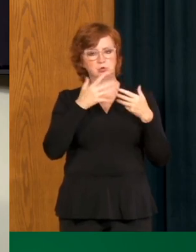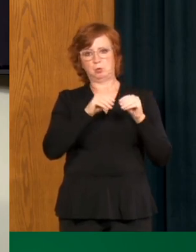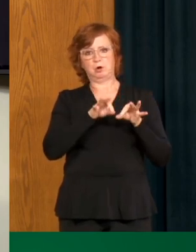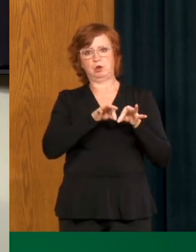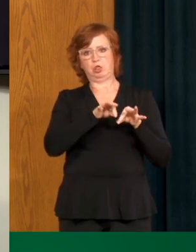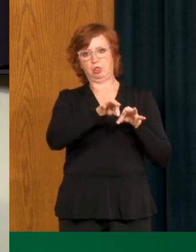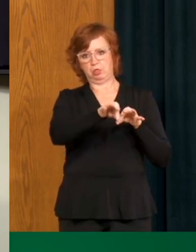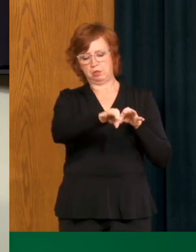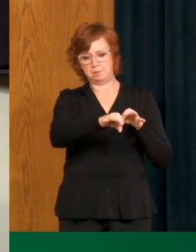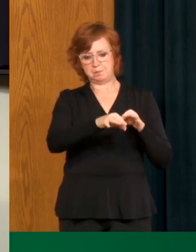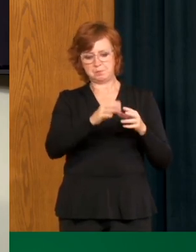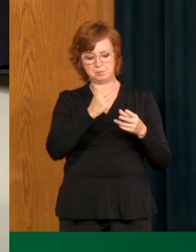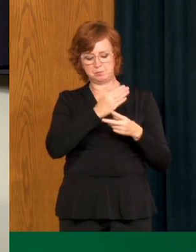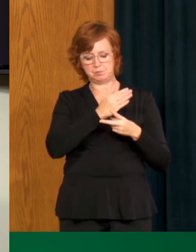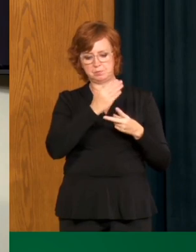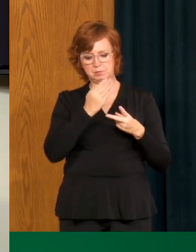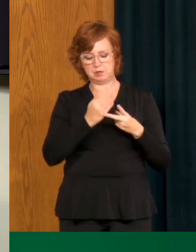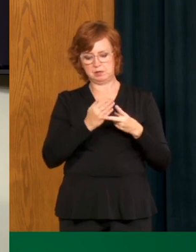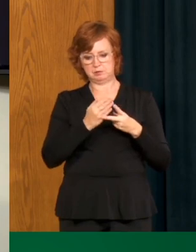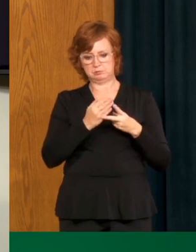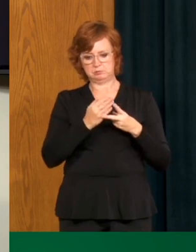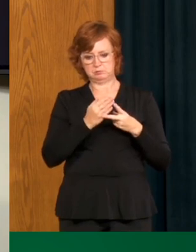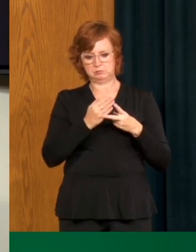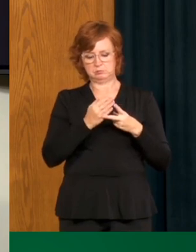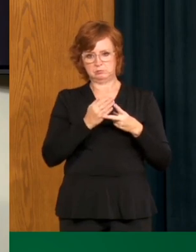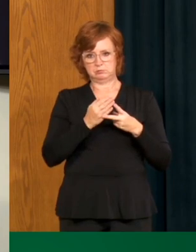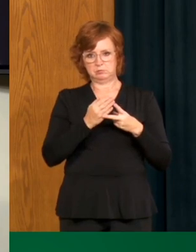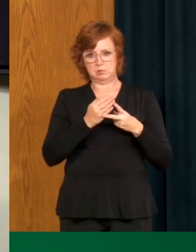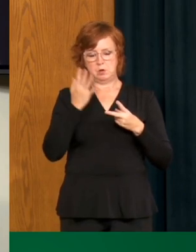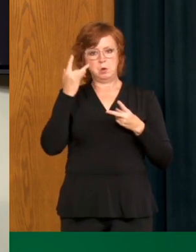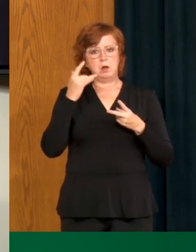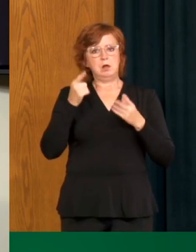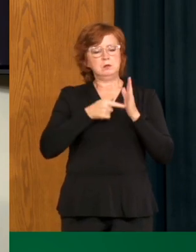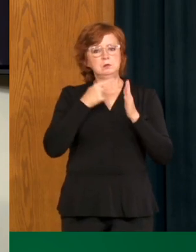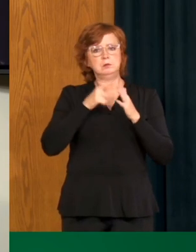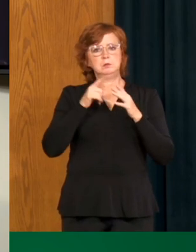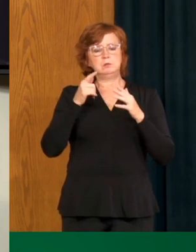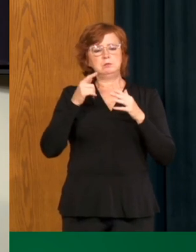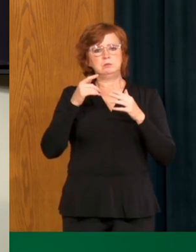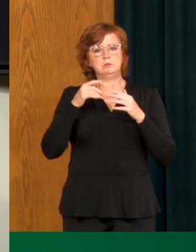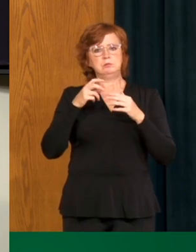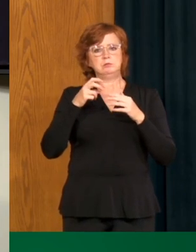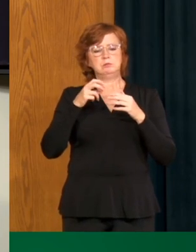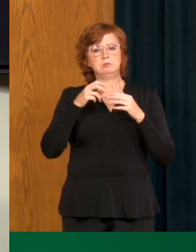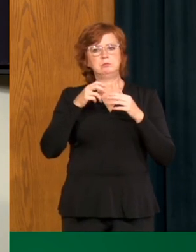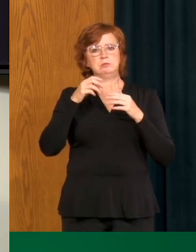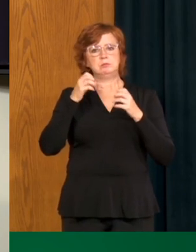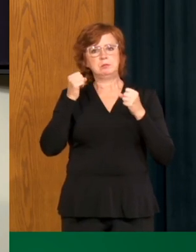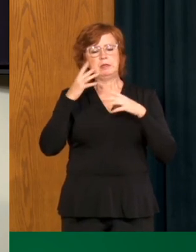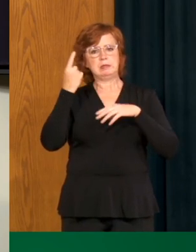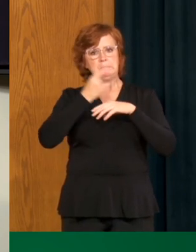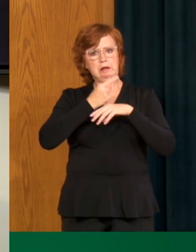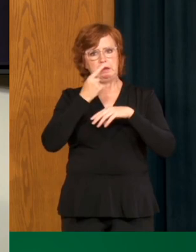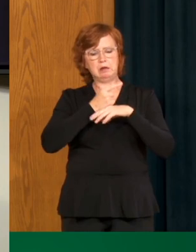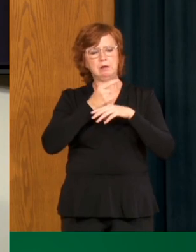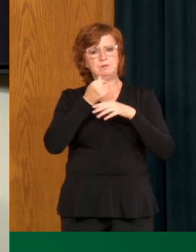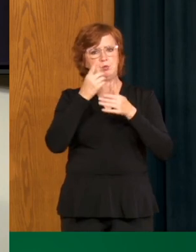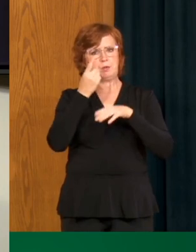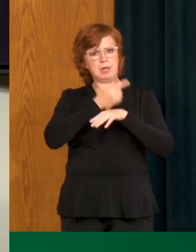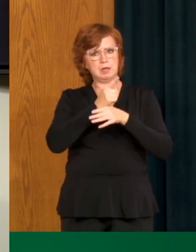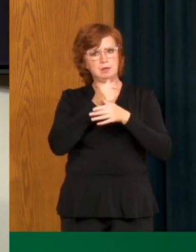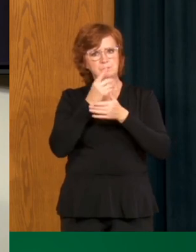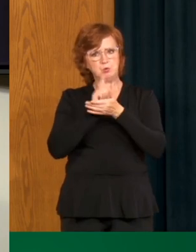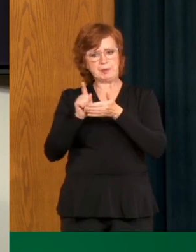happens, transmission has happened for several days or weeks, resulting in significant hardship both for the community and,